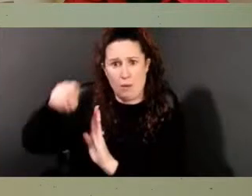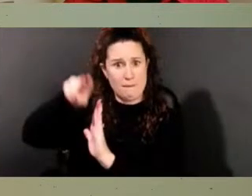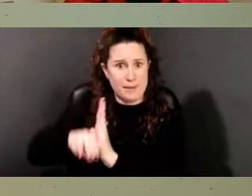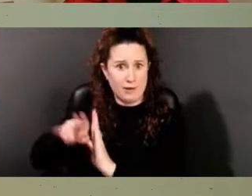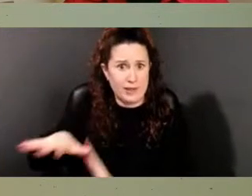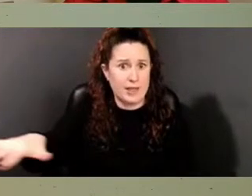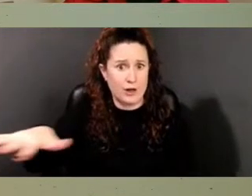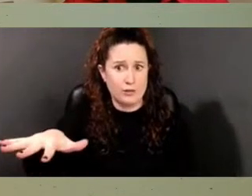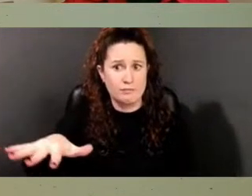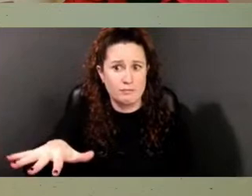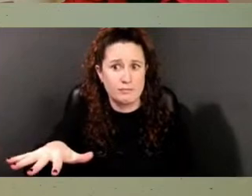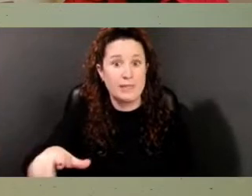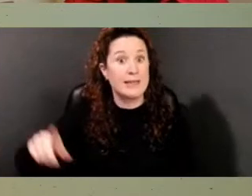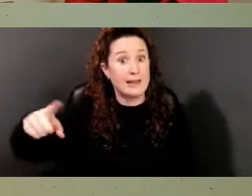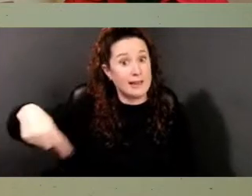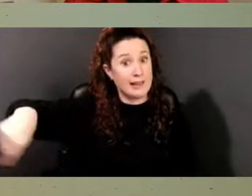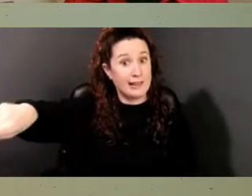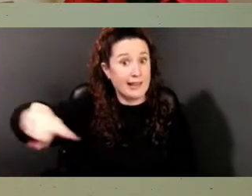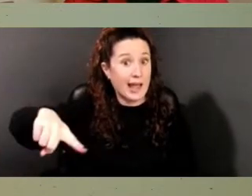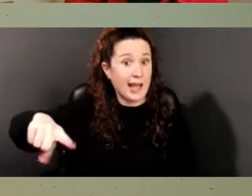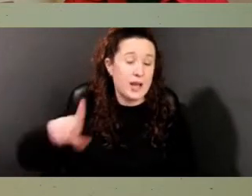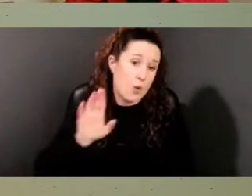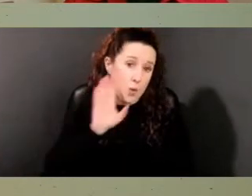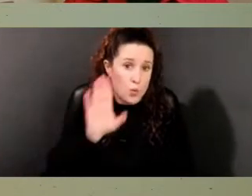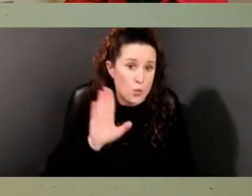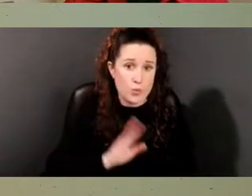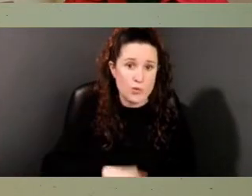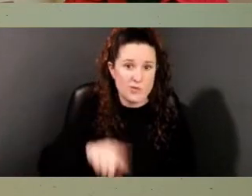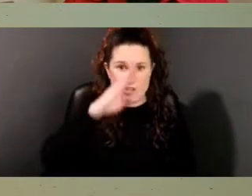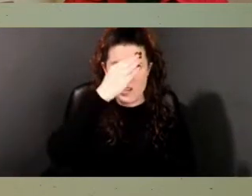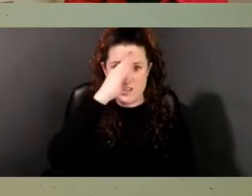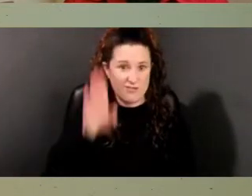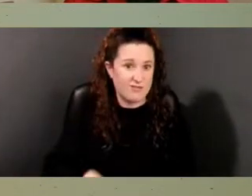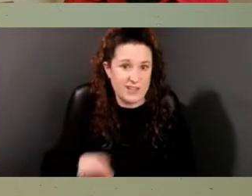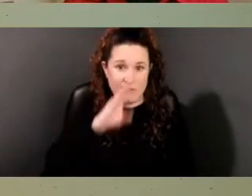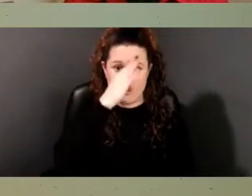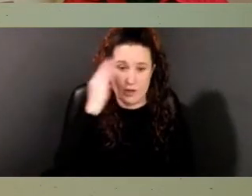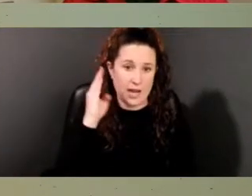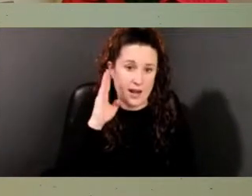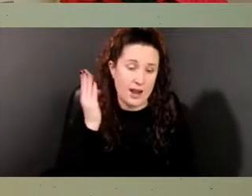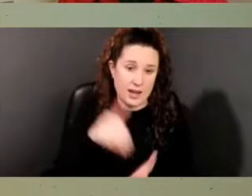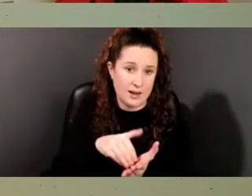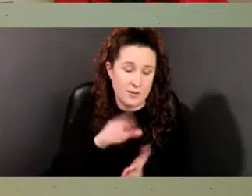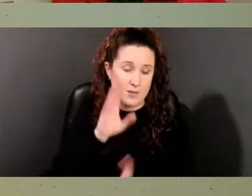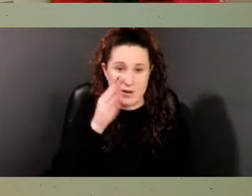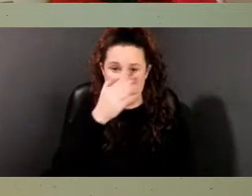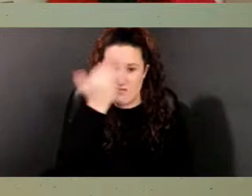They will never be forgotten again. Thank you.